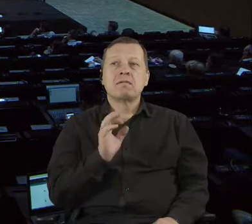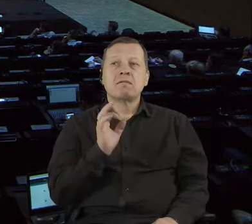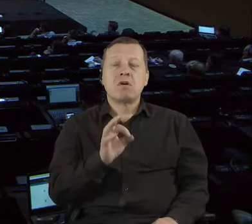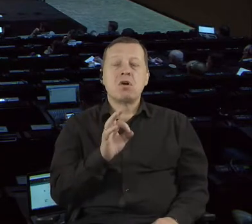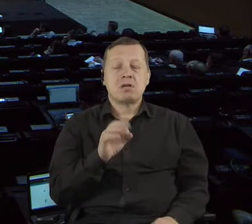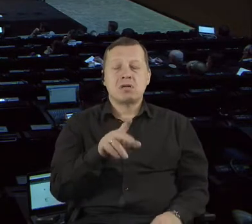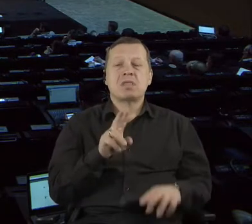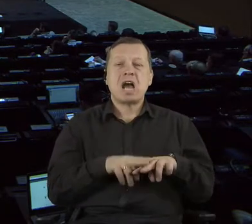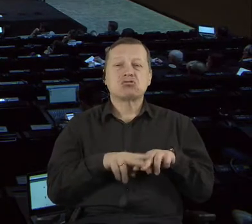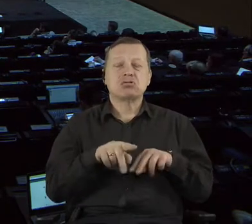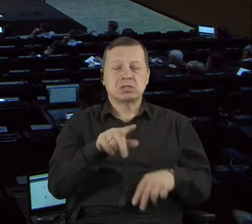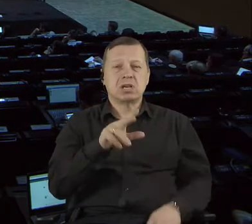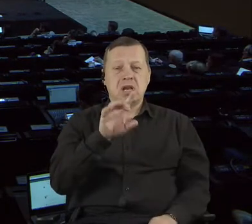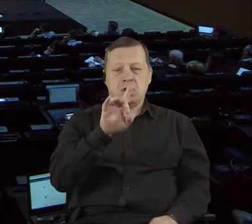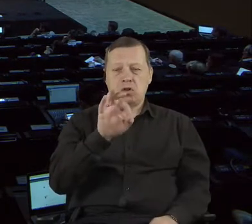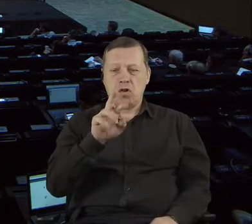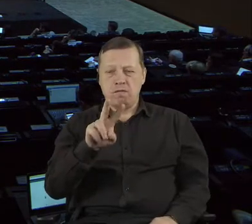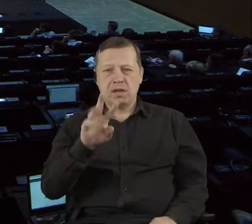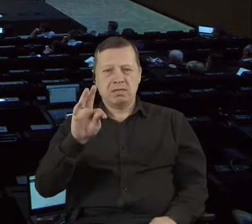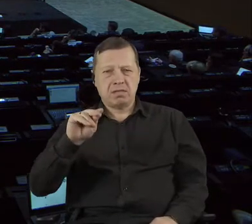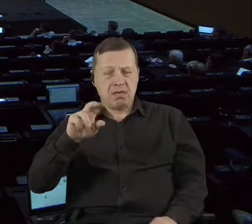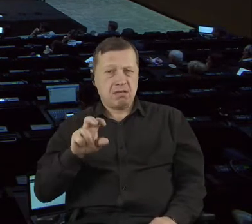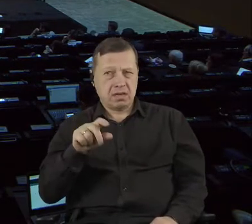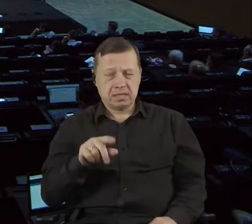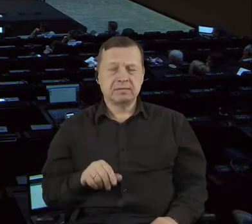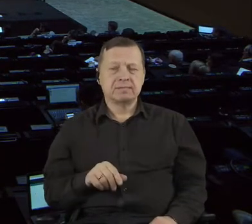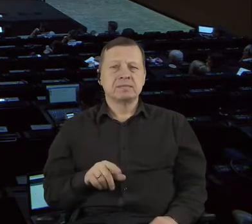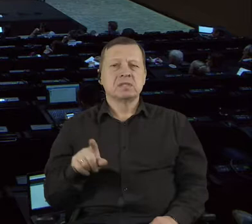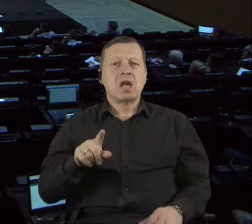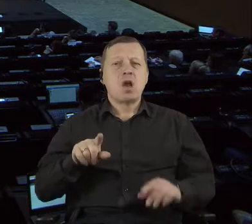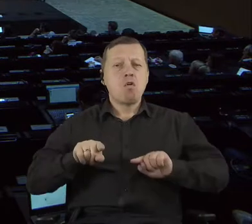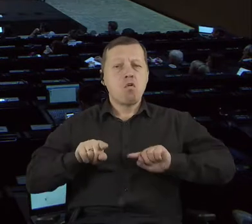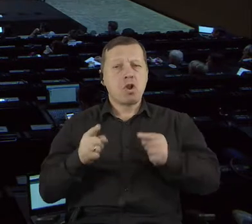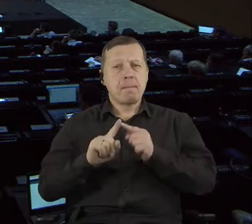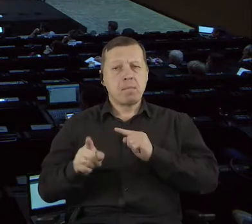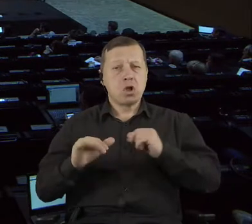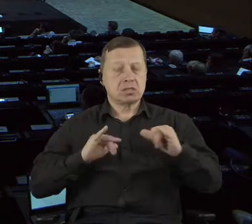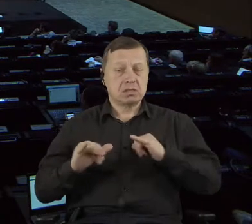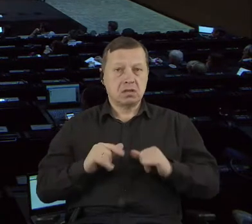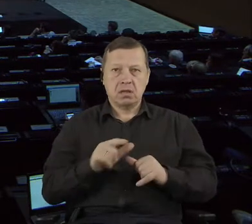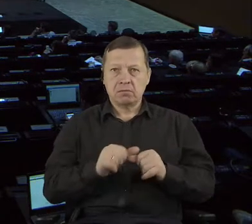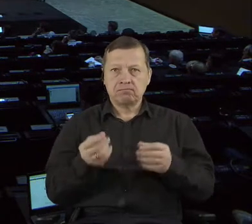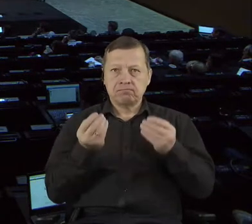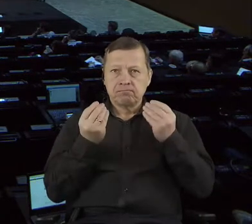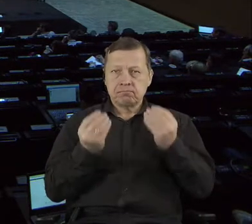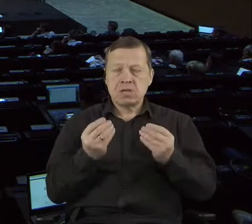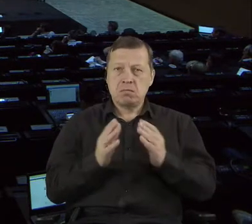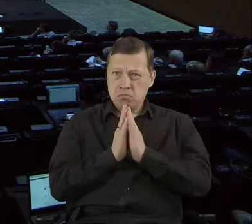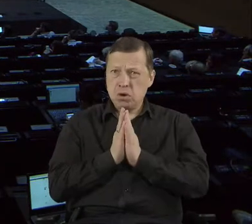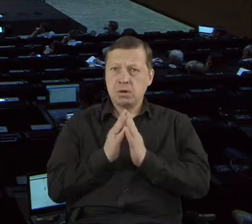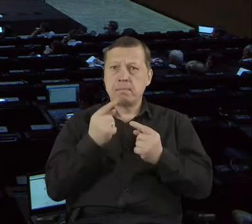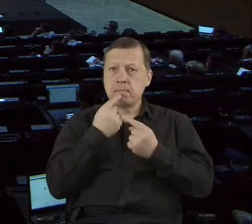through the NGOs is quite unique. So first, like, please share your experience and